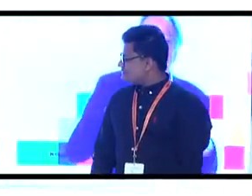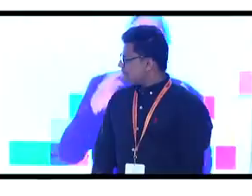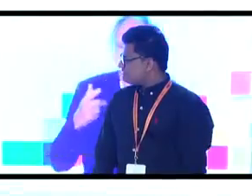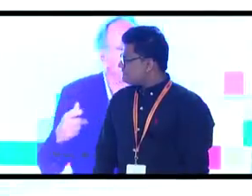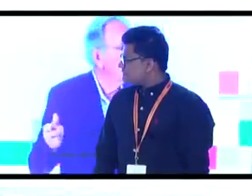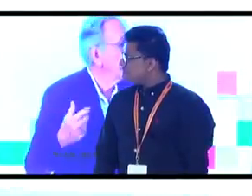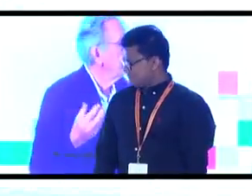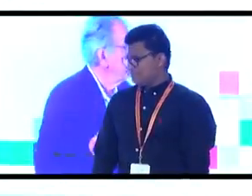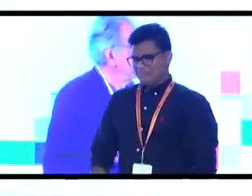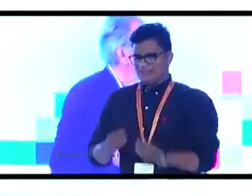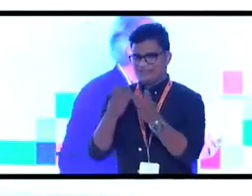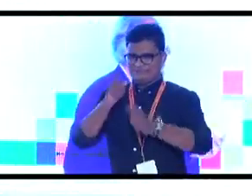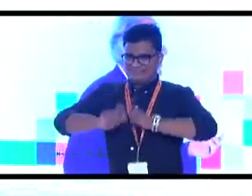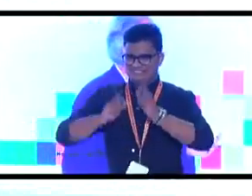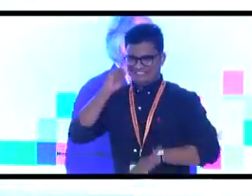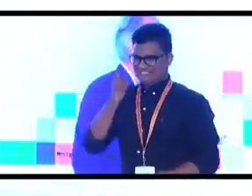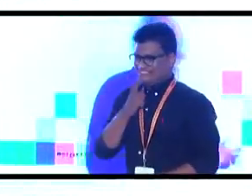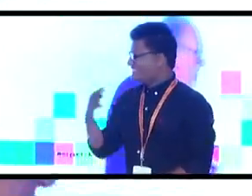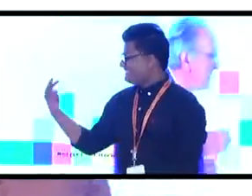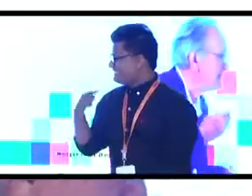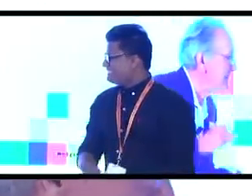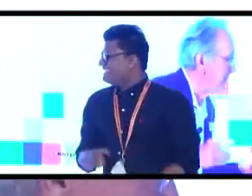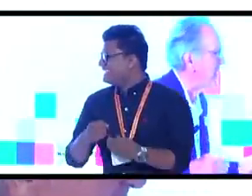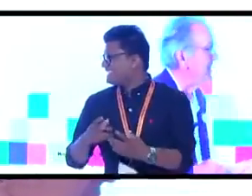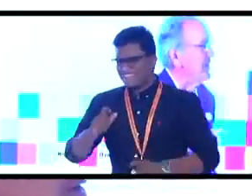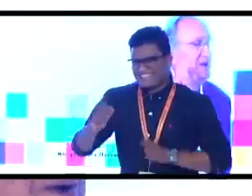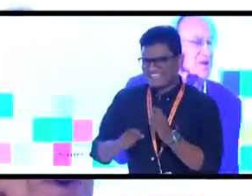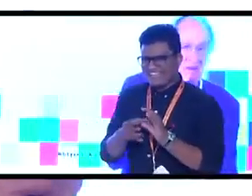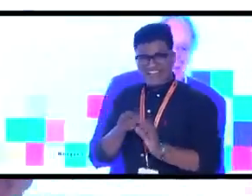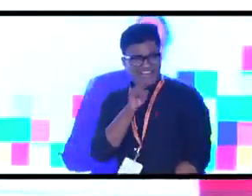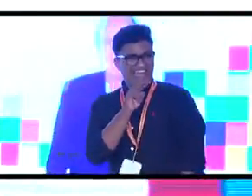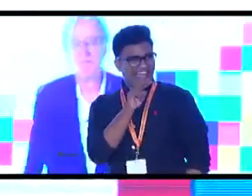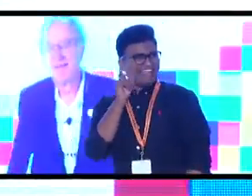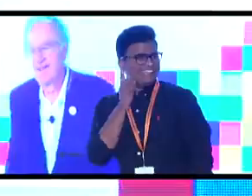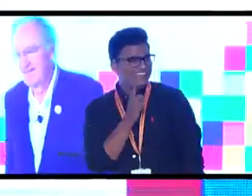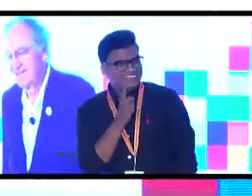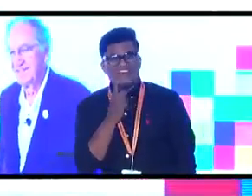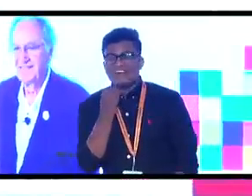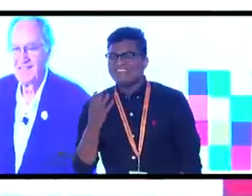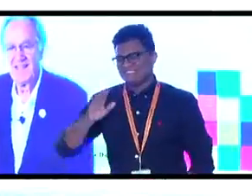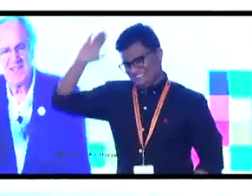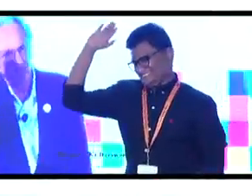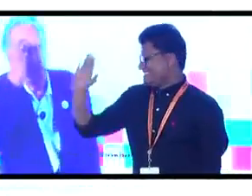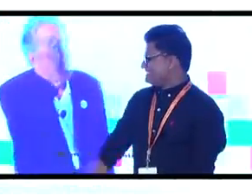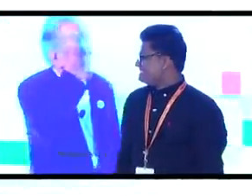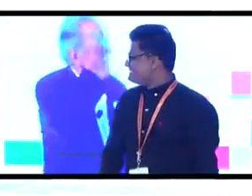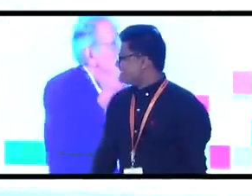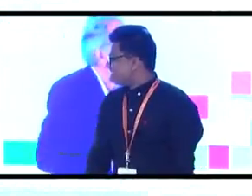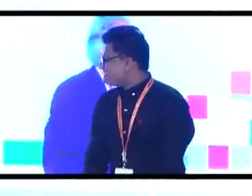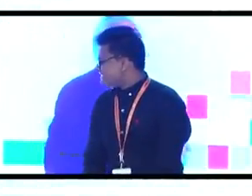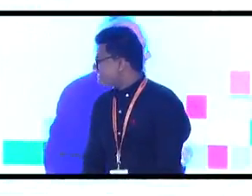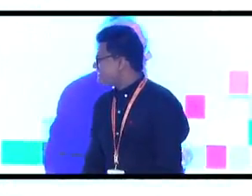I asked how many people were here who were deaf, I thought